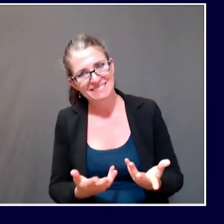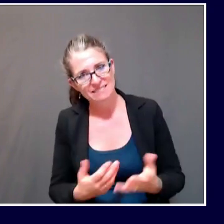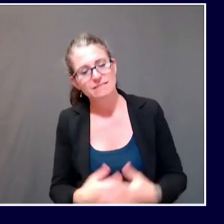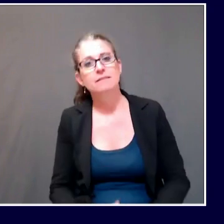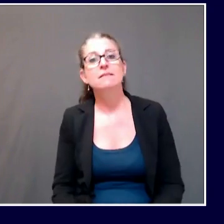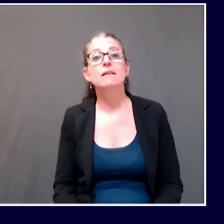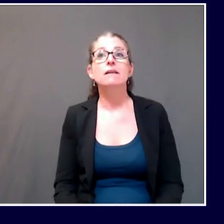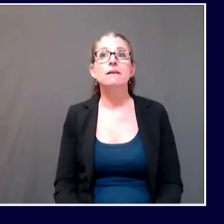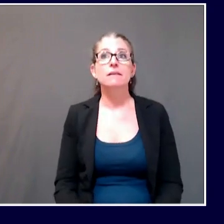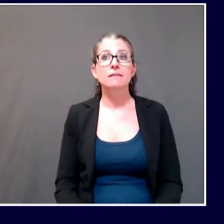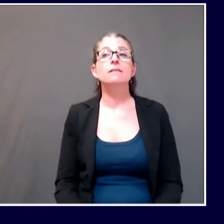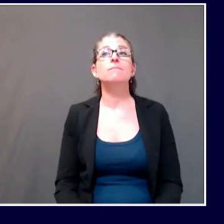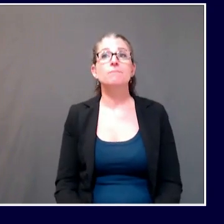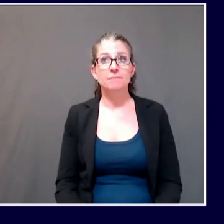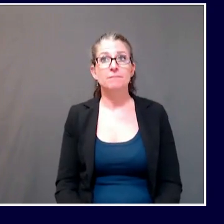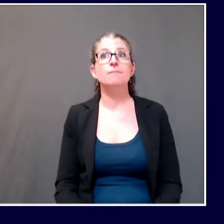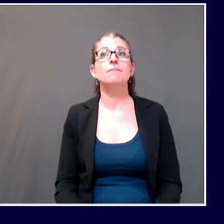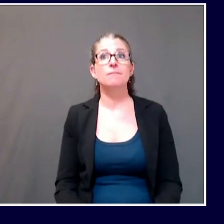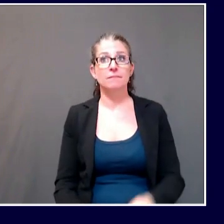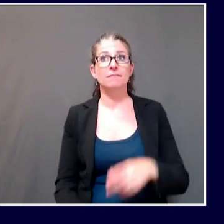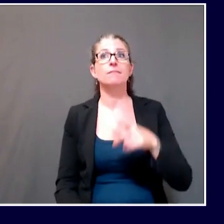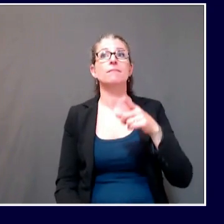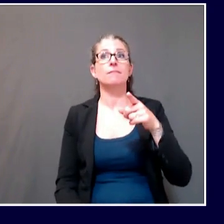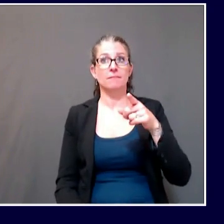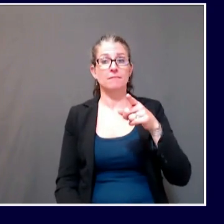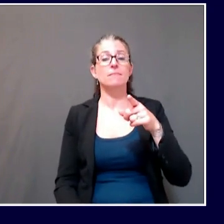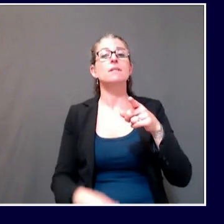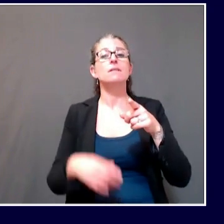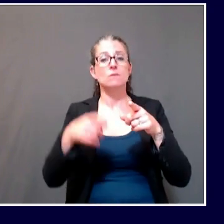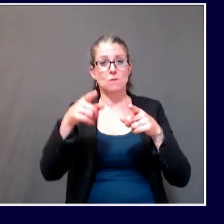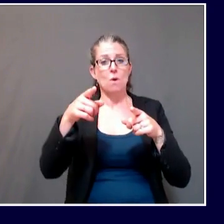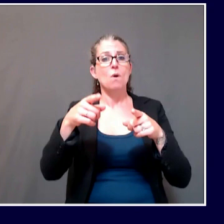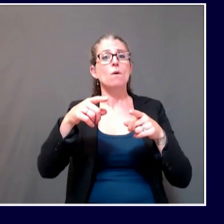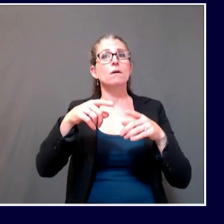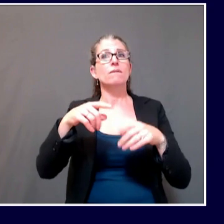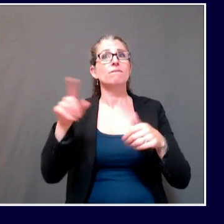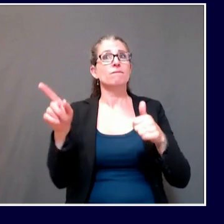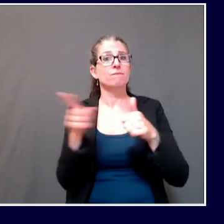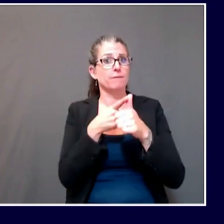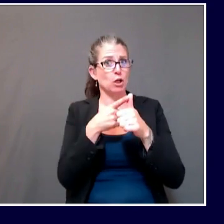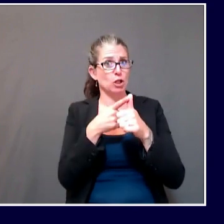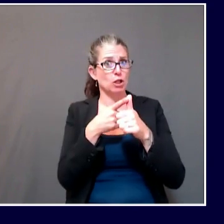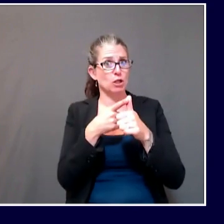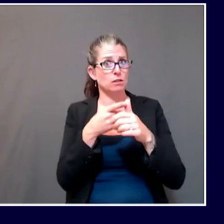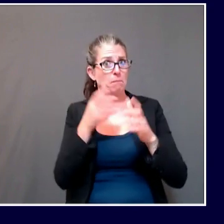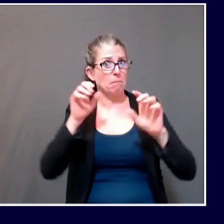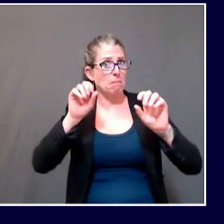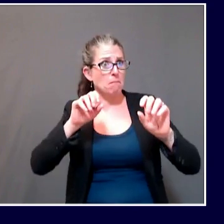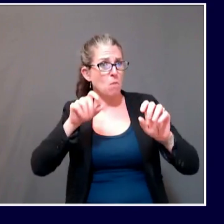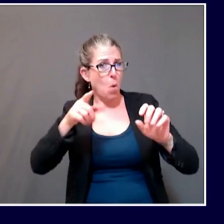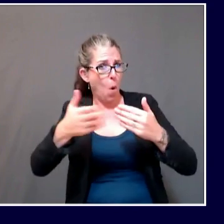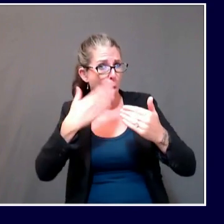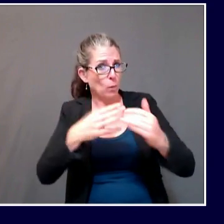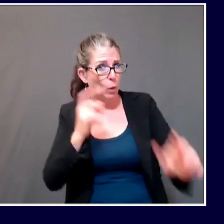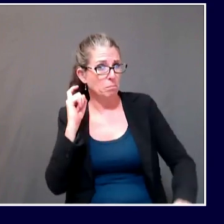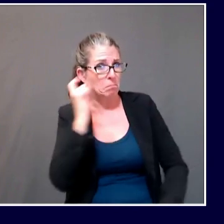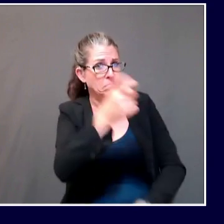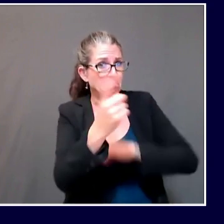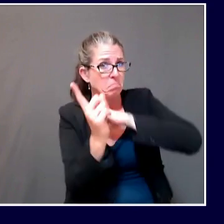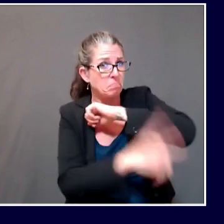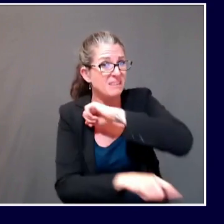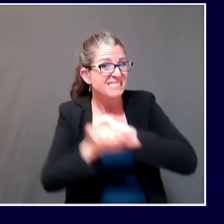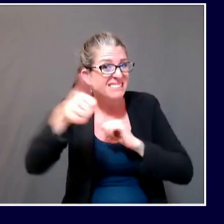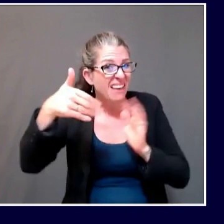$10,000. You can correct me if I'm wrong for breaking that gathering limit rule. Now, is there a reason that there's no